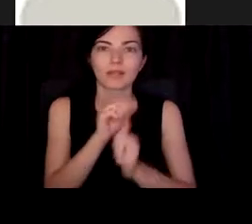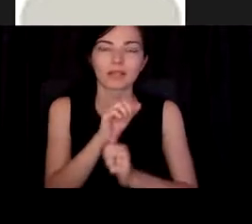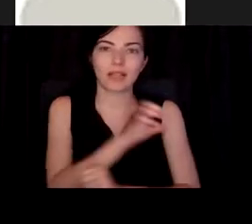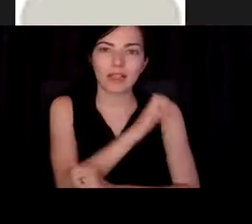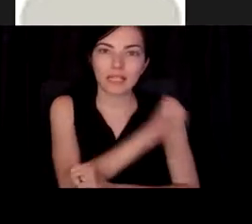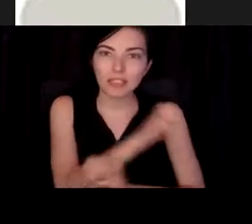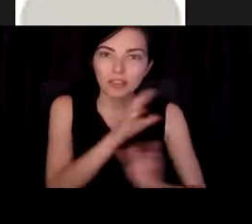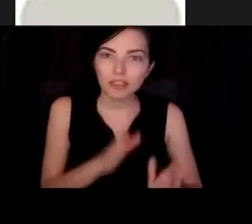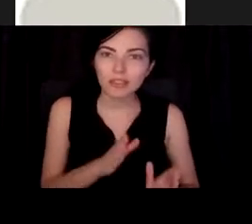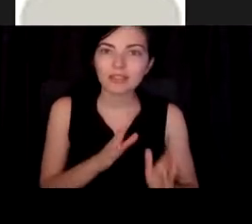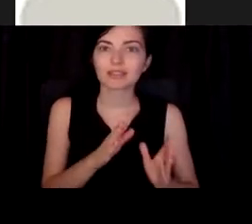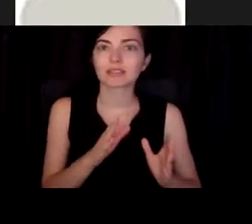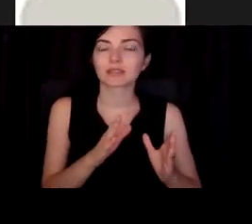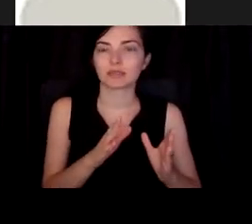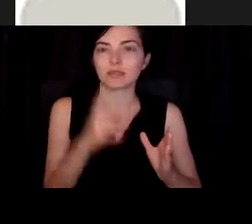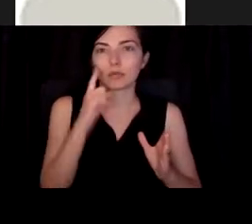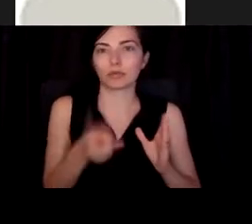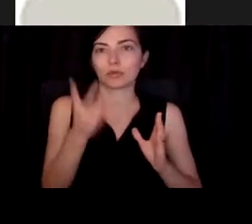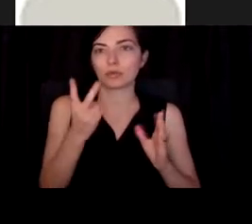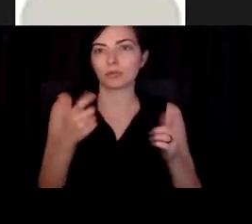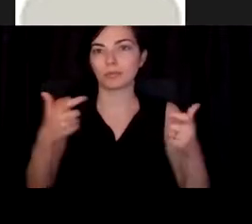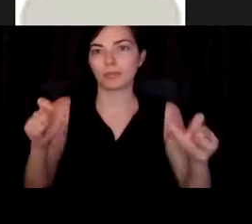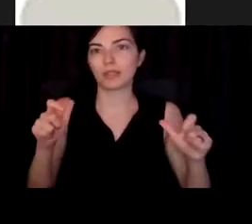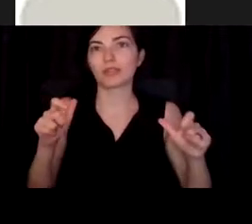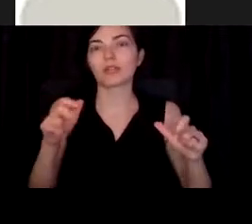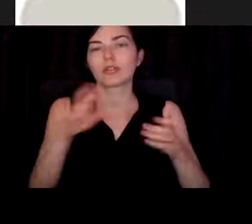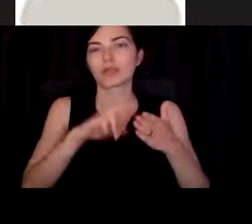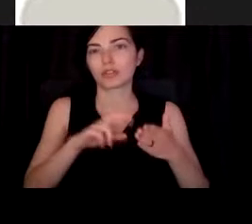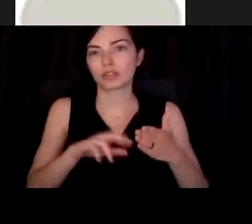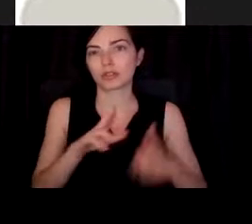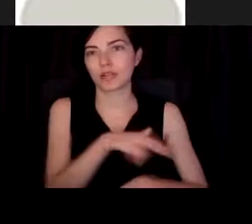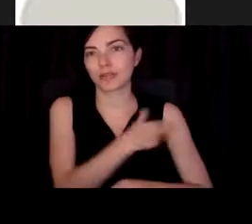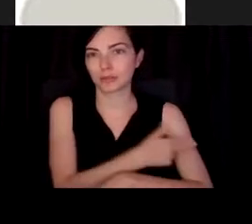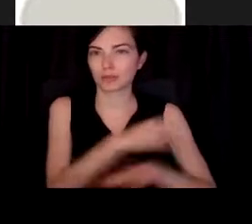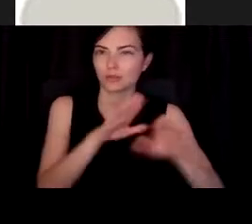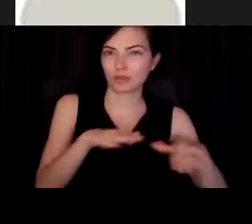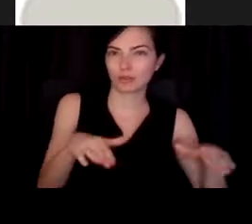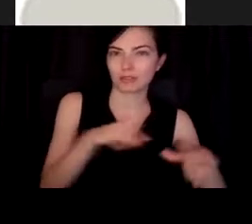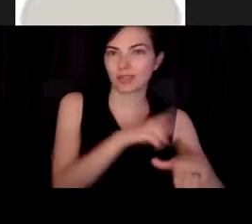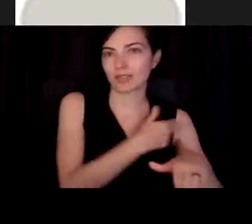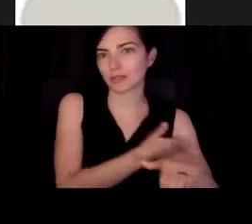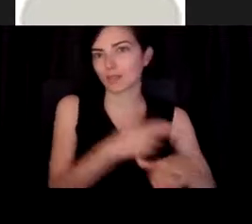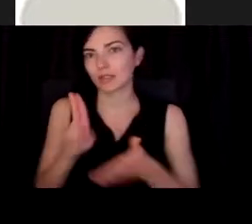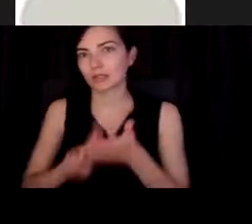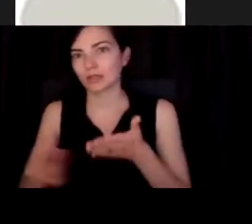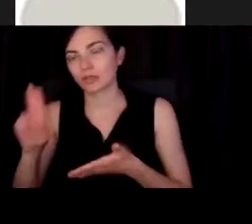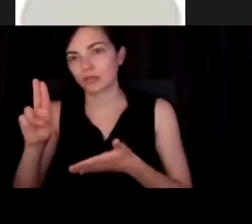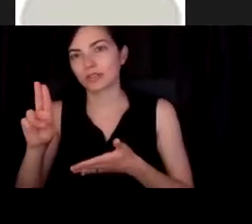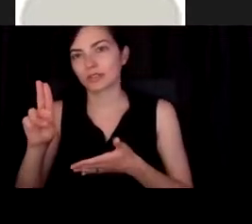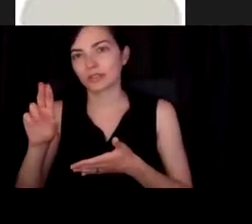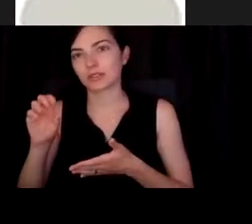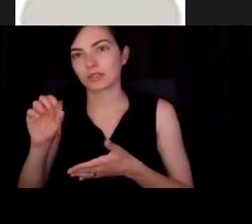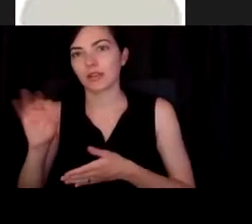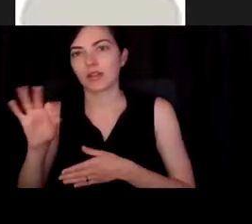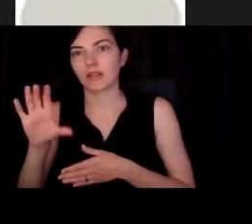major resource research hospitals at, uh, Children's Hospital Colorado and, um, University of Colorado Hospital, both